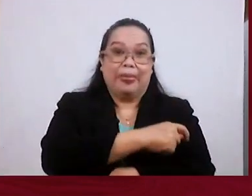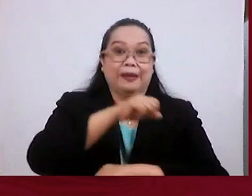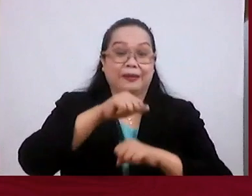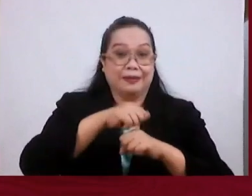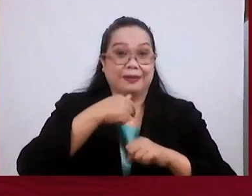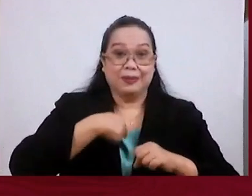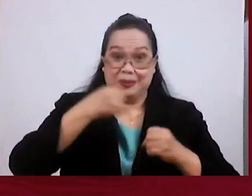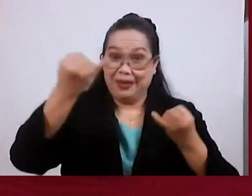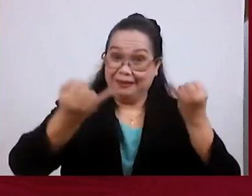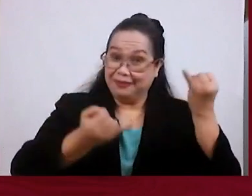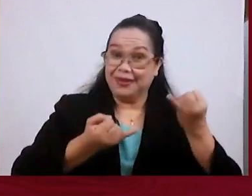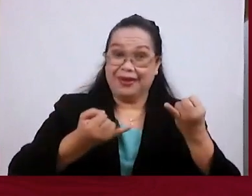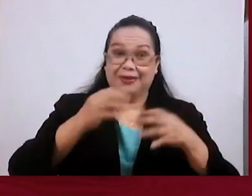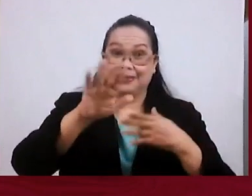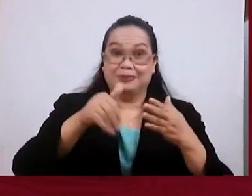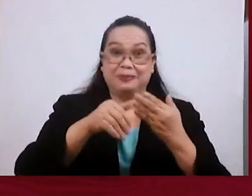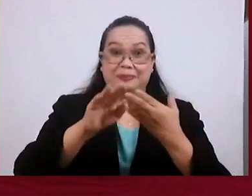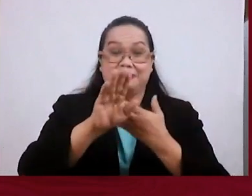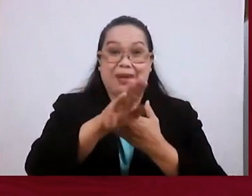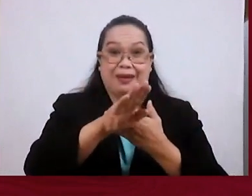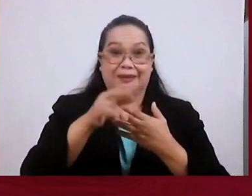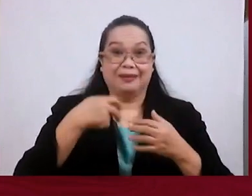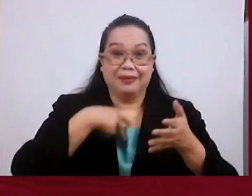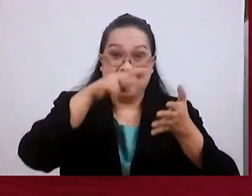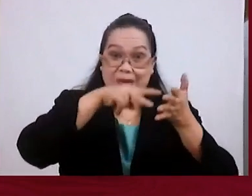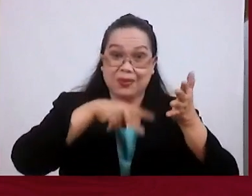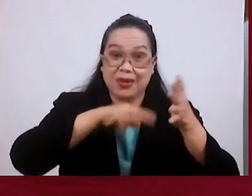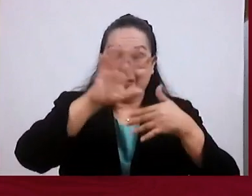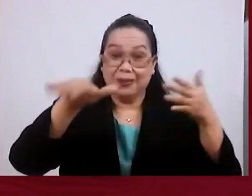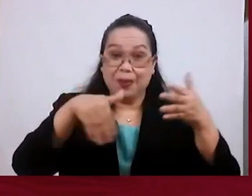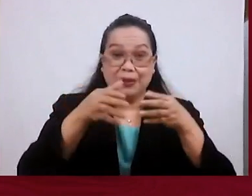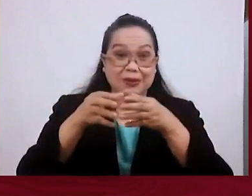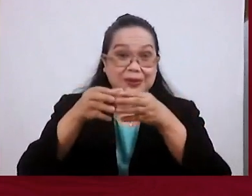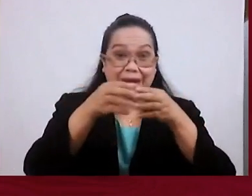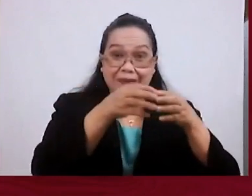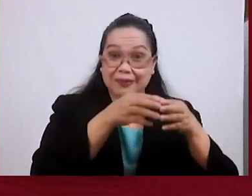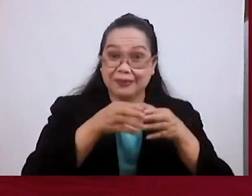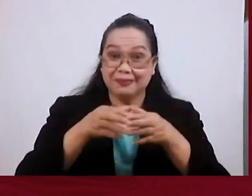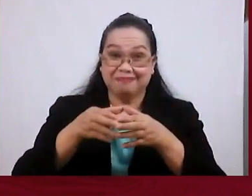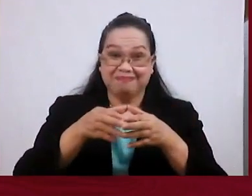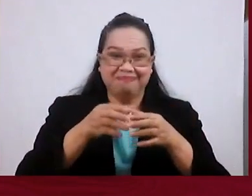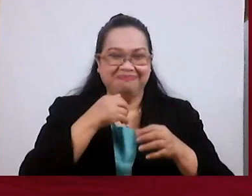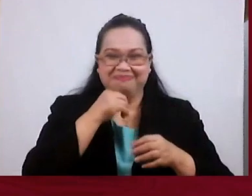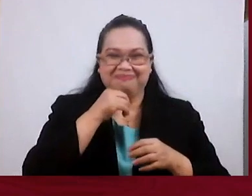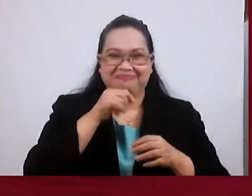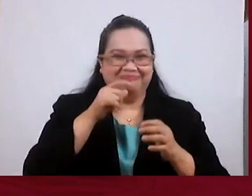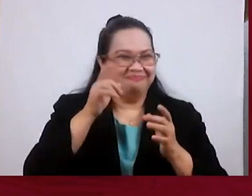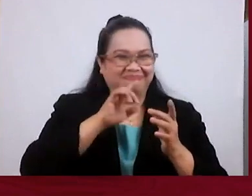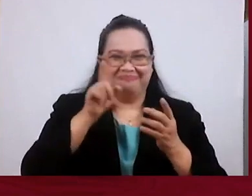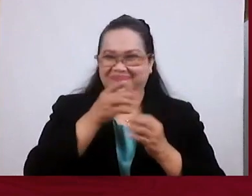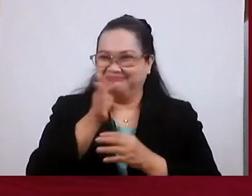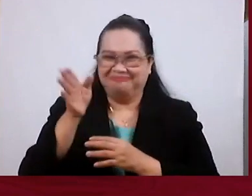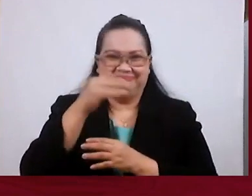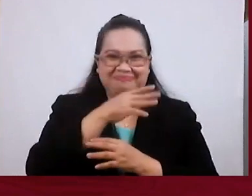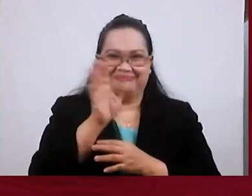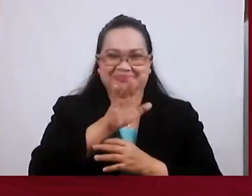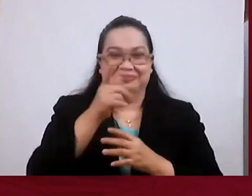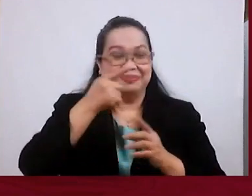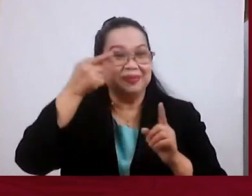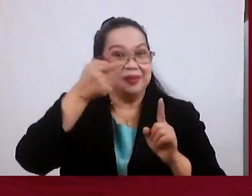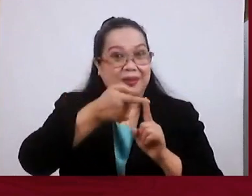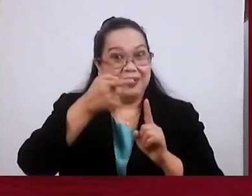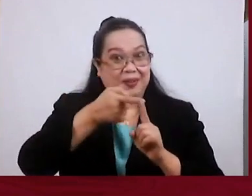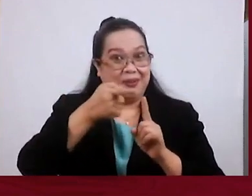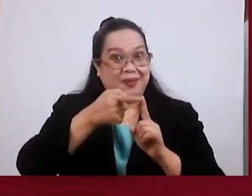may I invite you to go back to what we just read together, because I will not beat around the bush. What we've just read